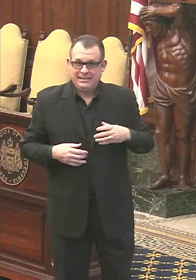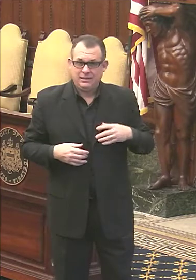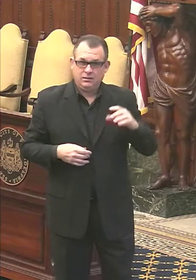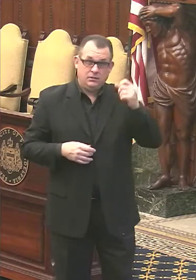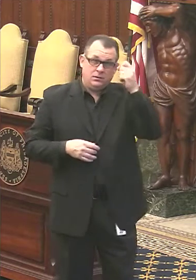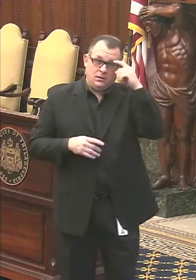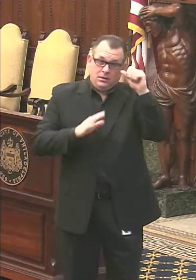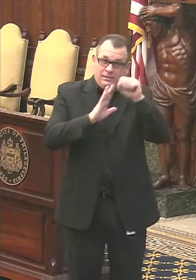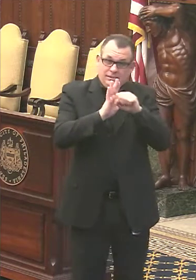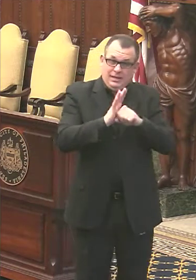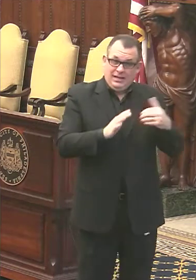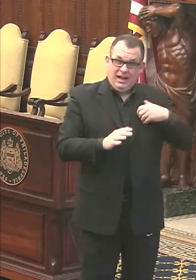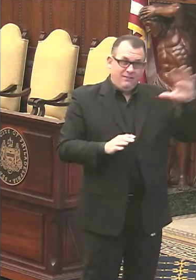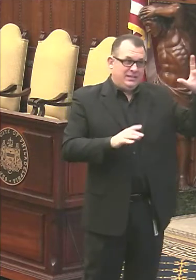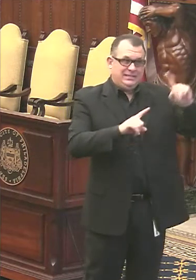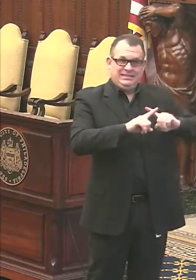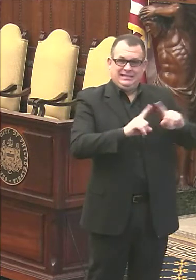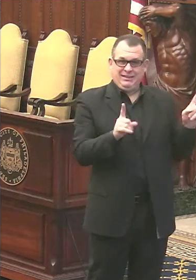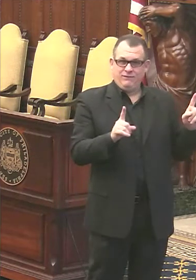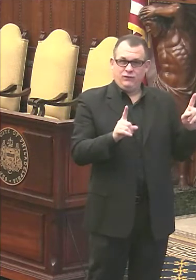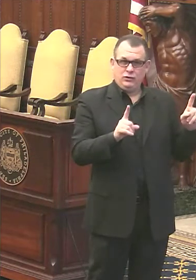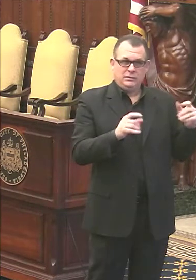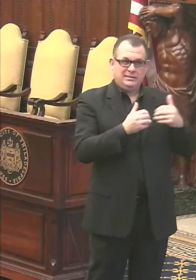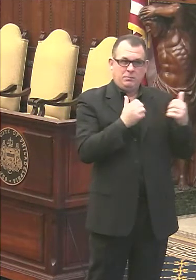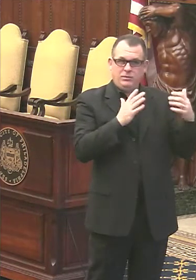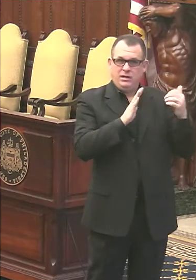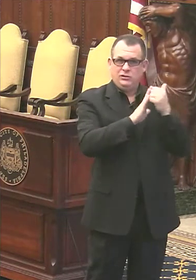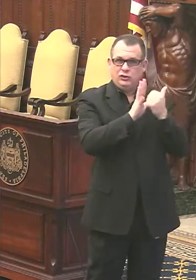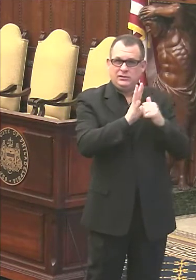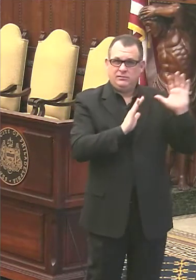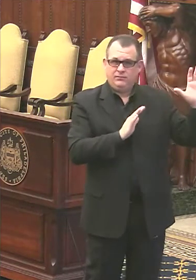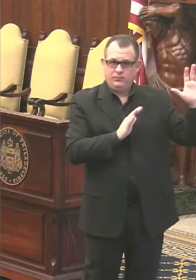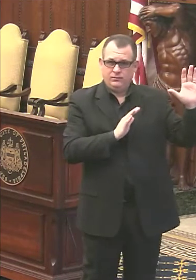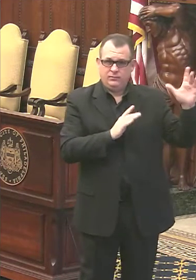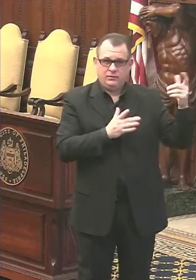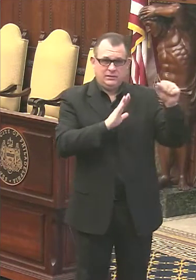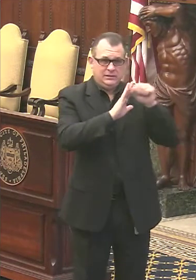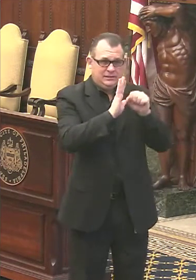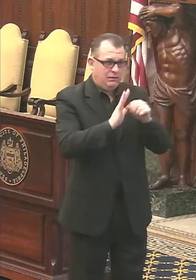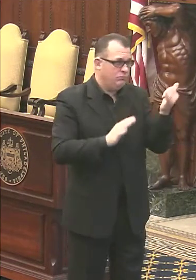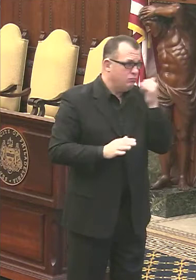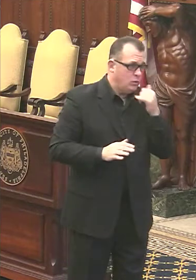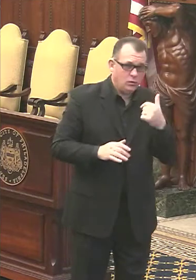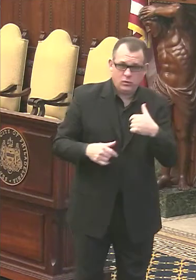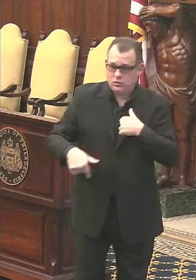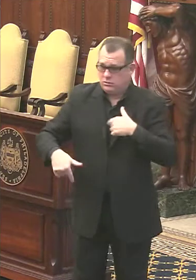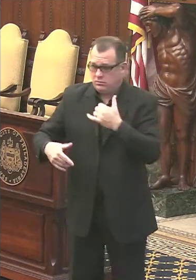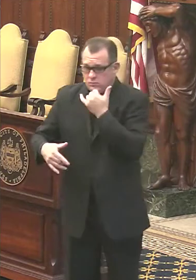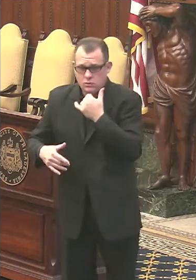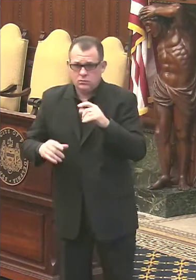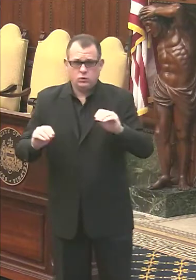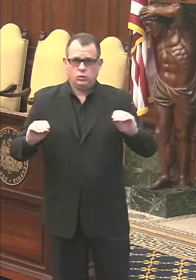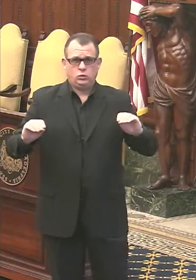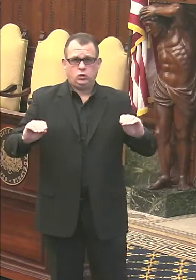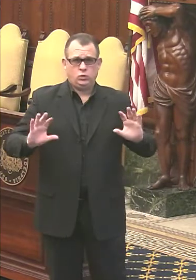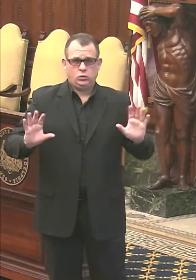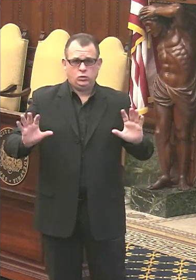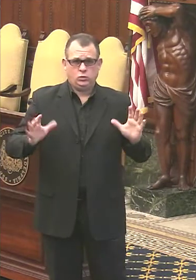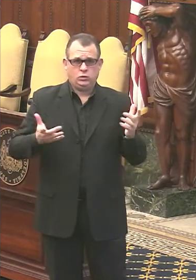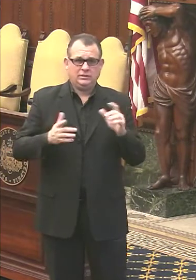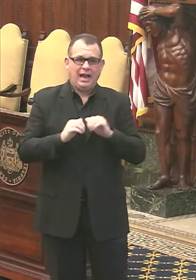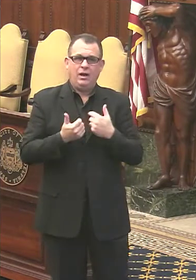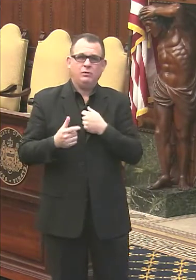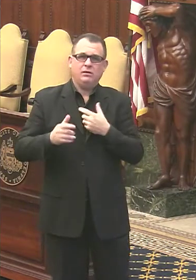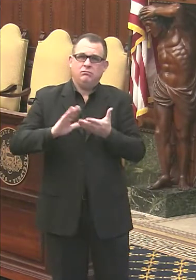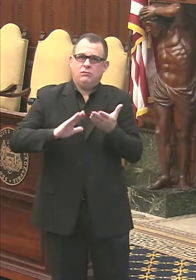and they are different. And so I'm not going to say that the state's is, is wrong or that ours is right. I just said they are different. Our advisory, our